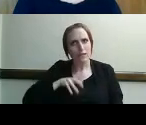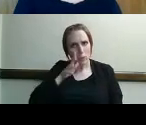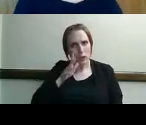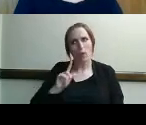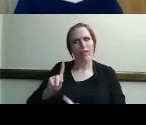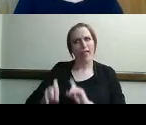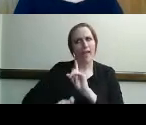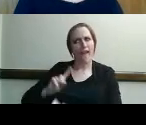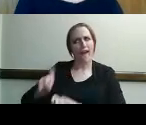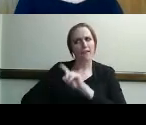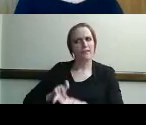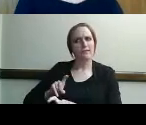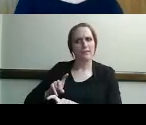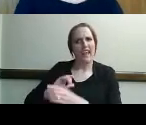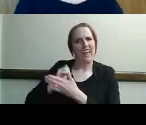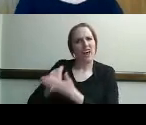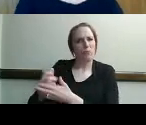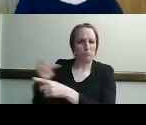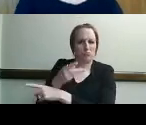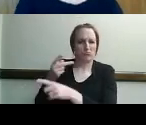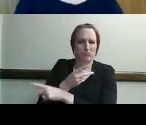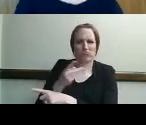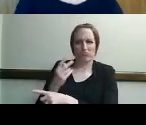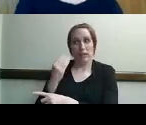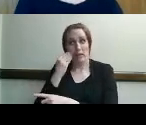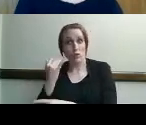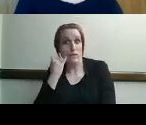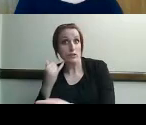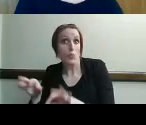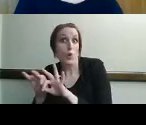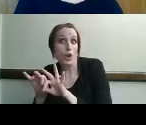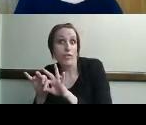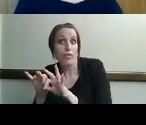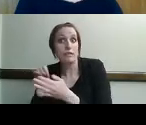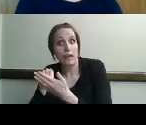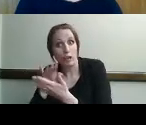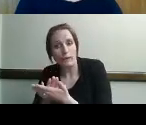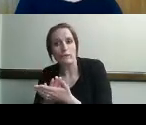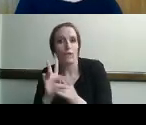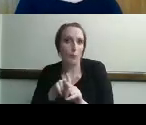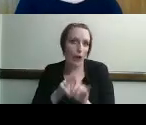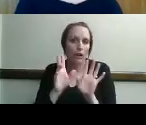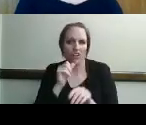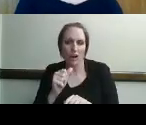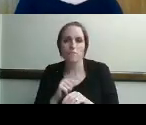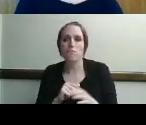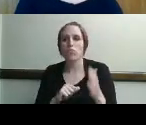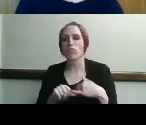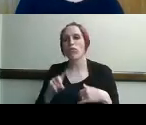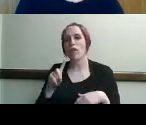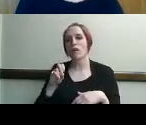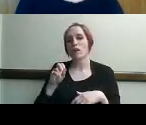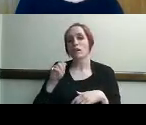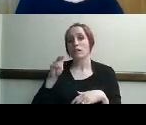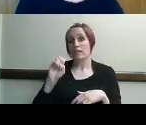sending them for documentation to back some of this up right yeah i i second that i think that